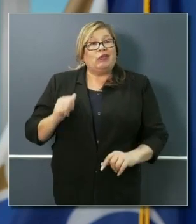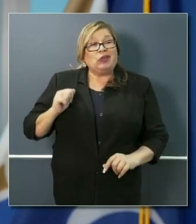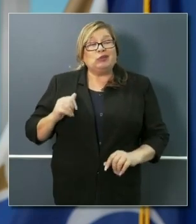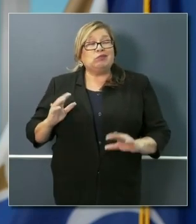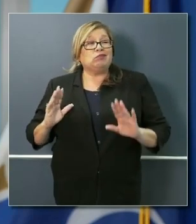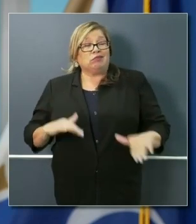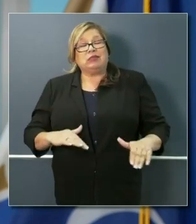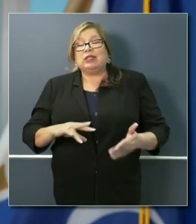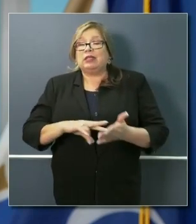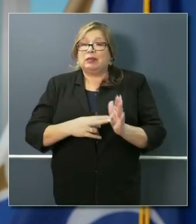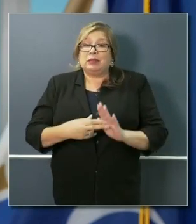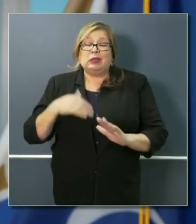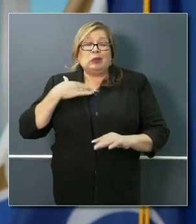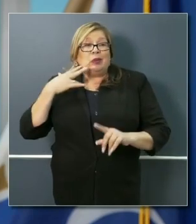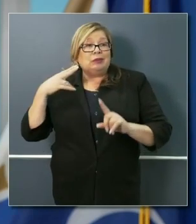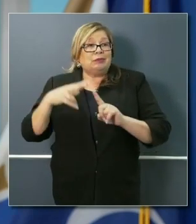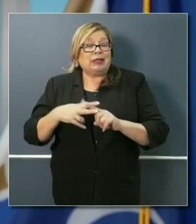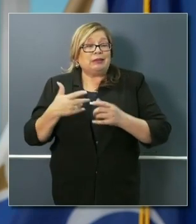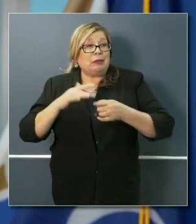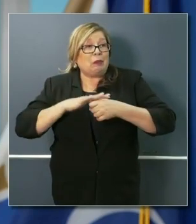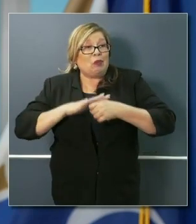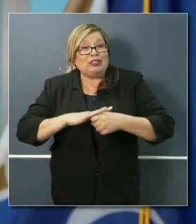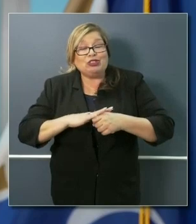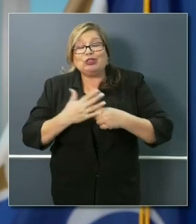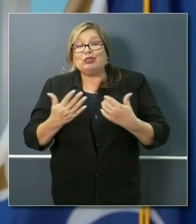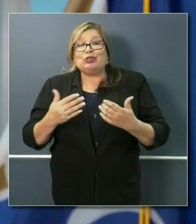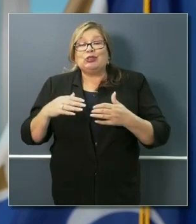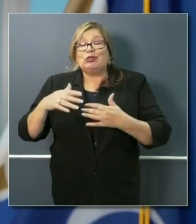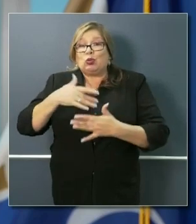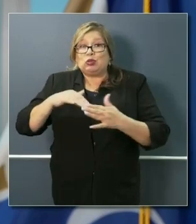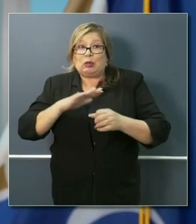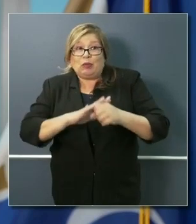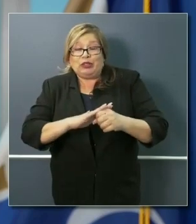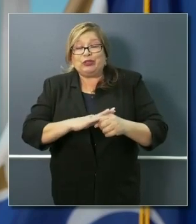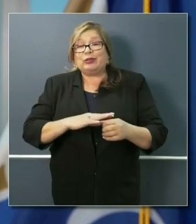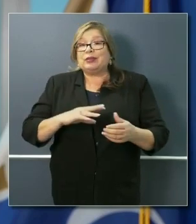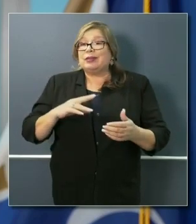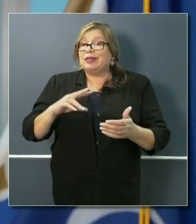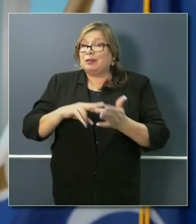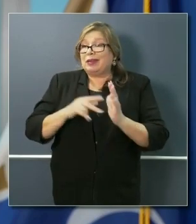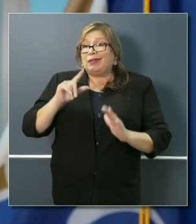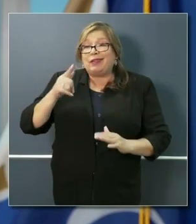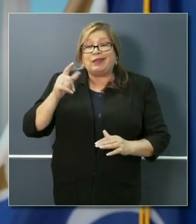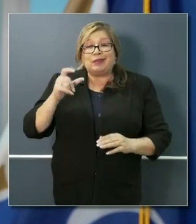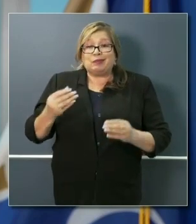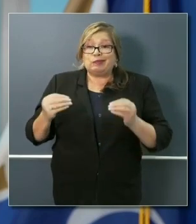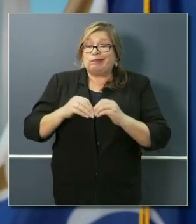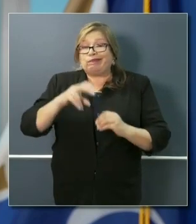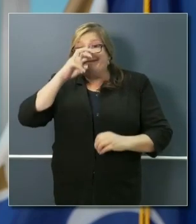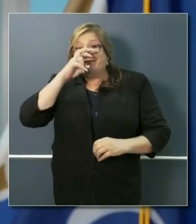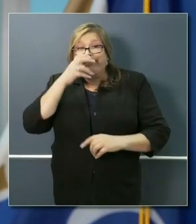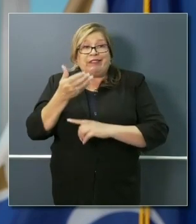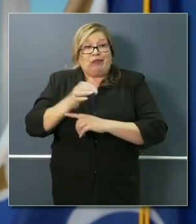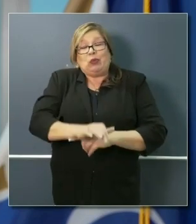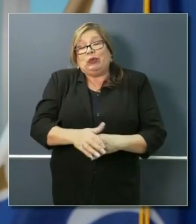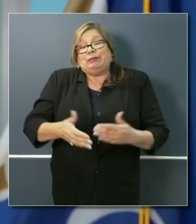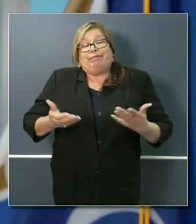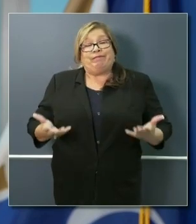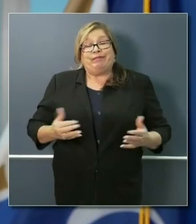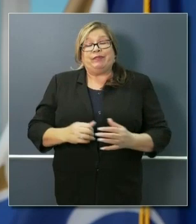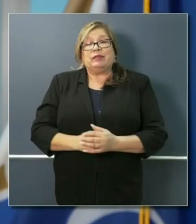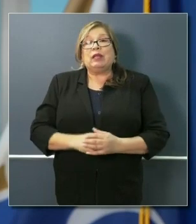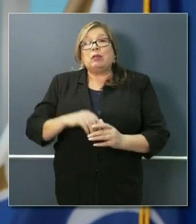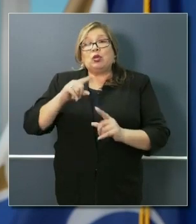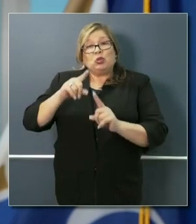apply social pressure. And to the extent possible, we will advance additional enforcement. Specific to your question about this